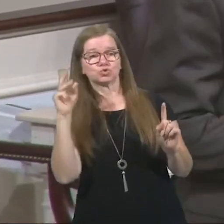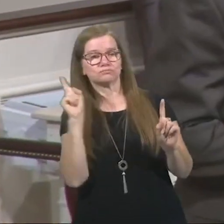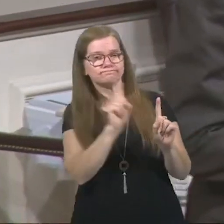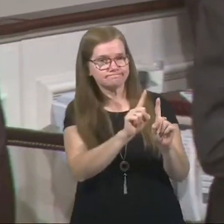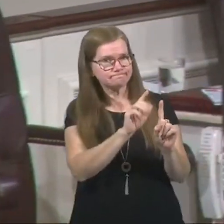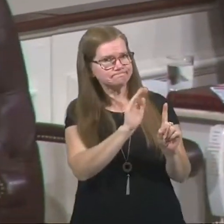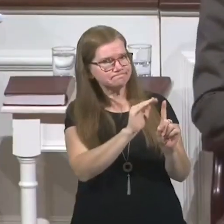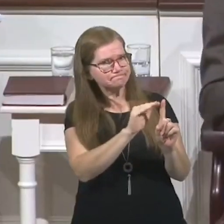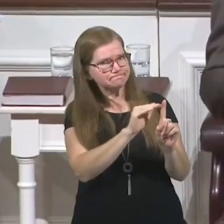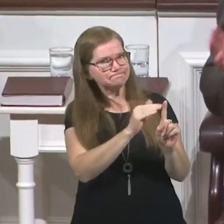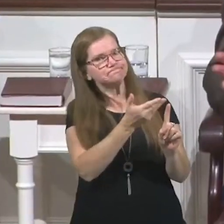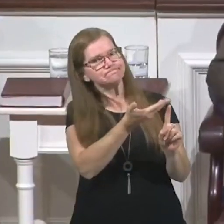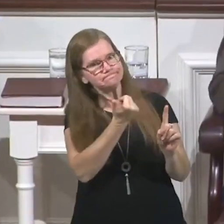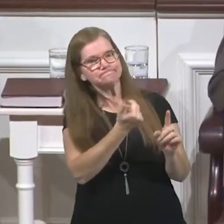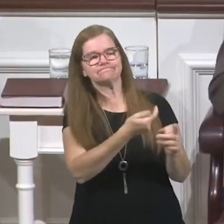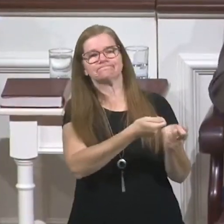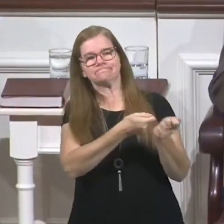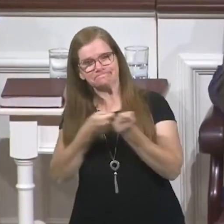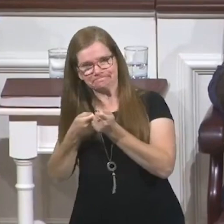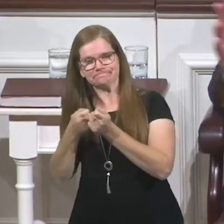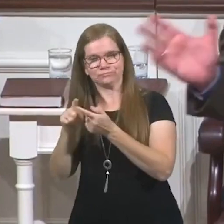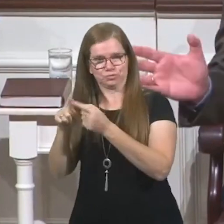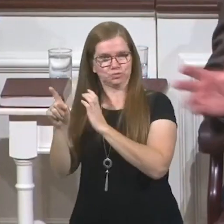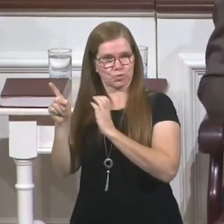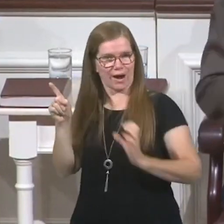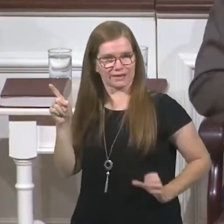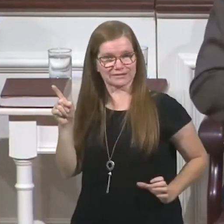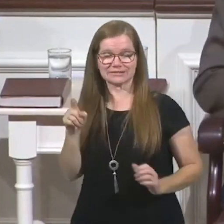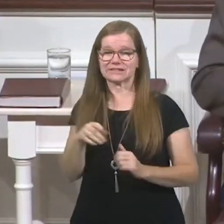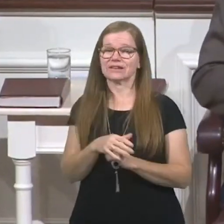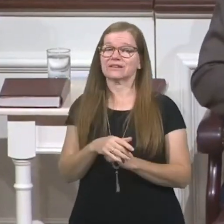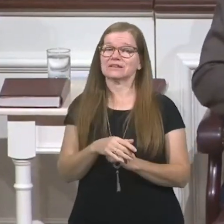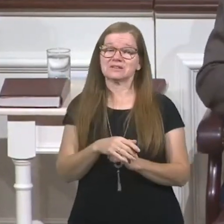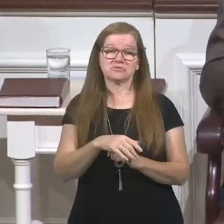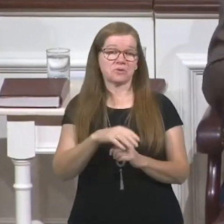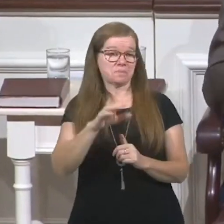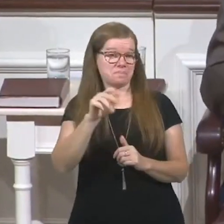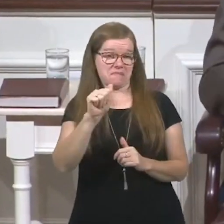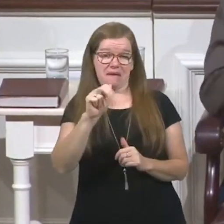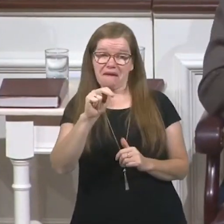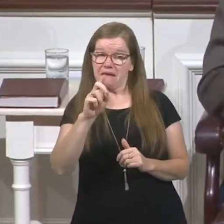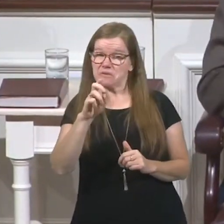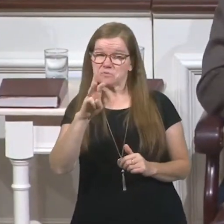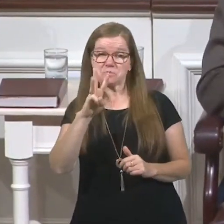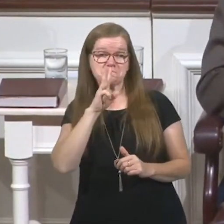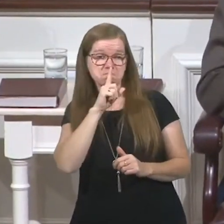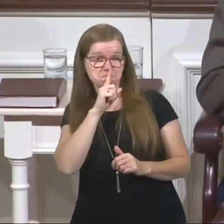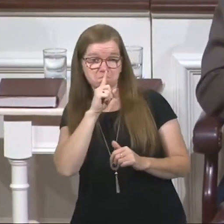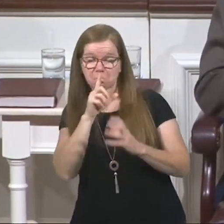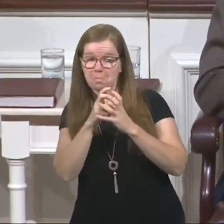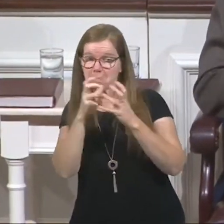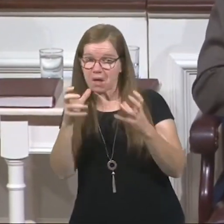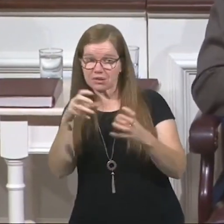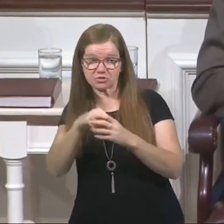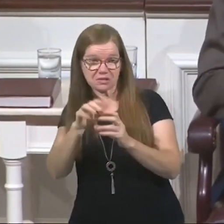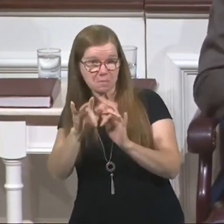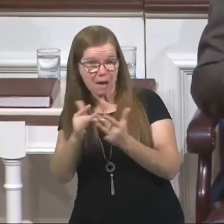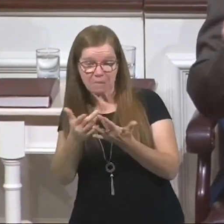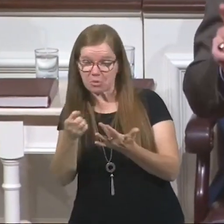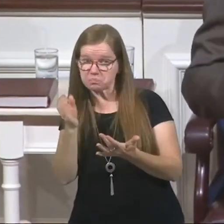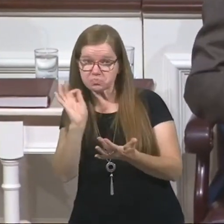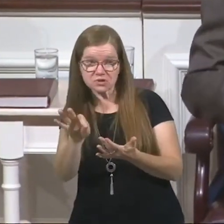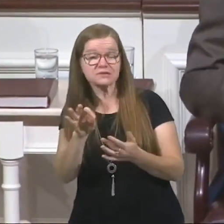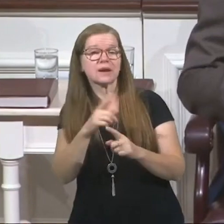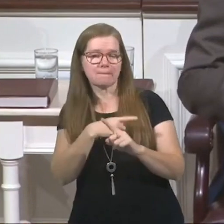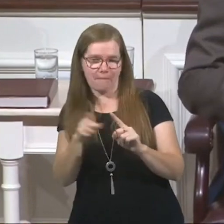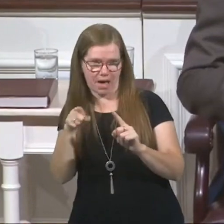thank God for Andrew. Andrew wrote no books of the Bible, no sermons are recorded, but he was really good at bringing people to Jesus. And you know, you